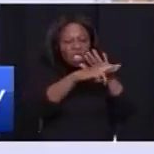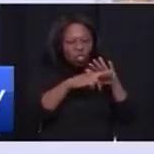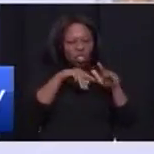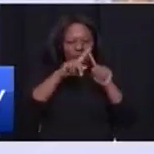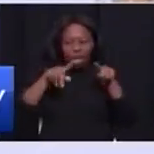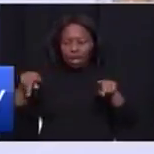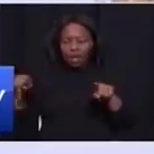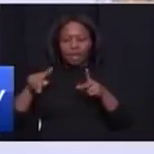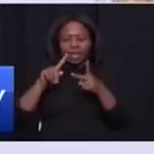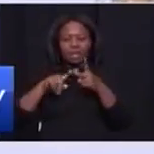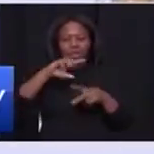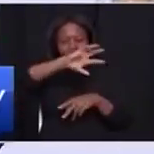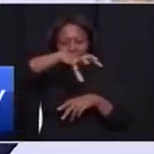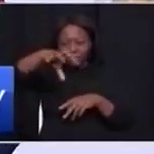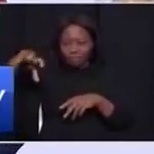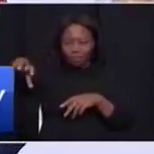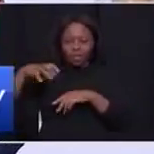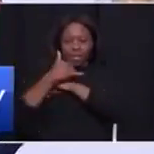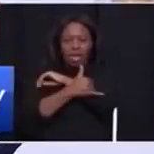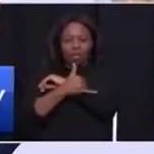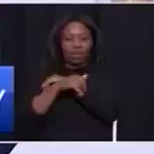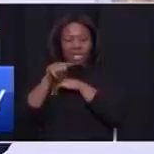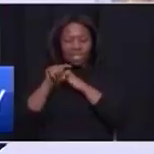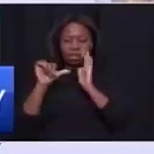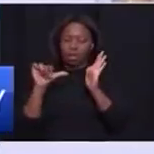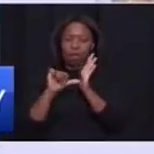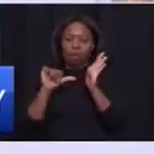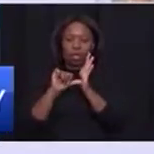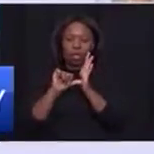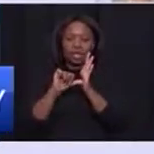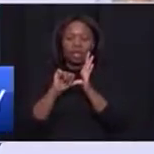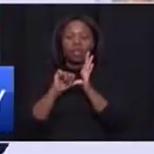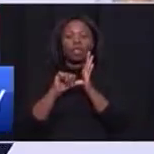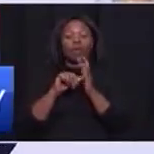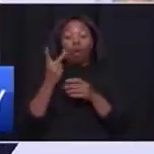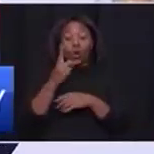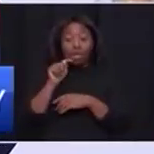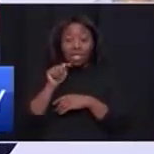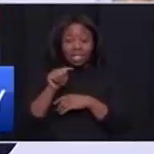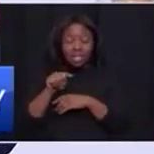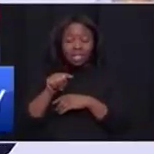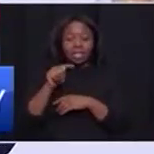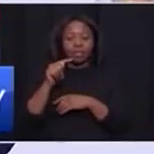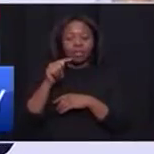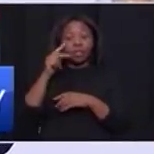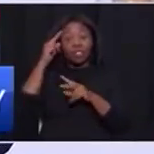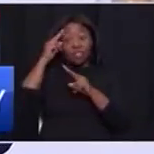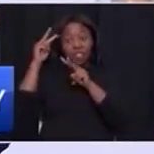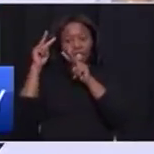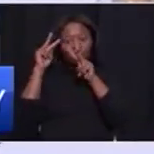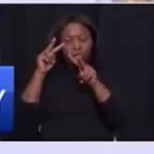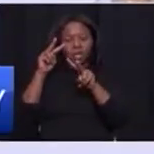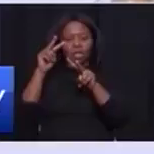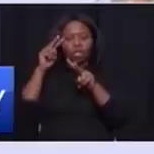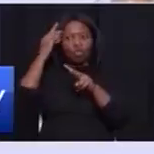continent is very important. This is part of the vision and the dream that the President